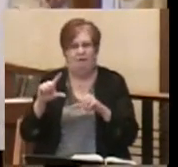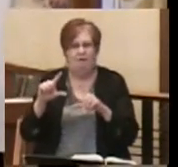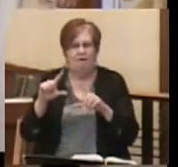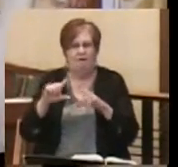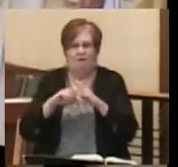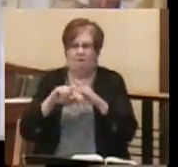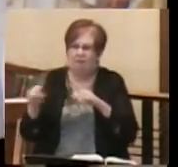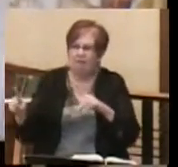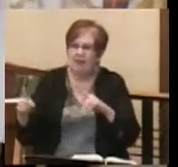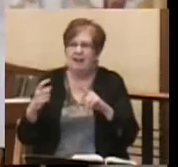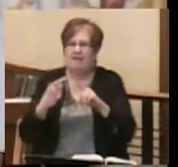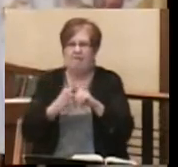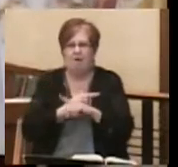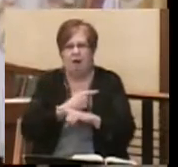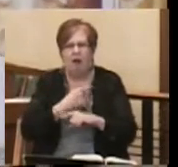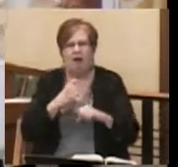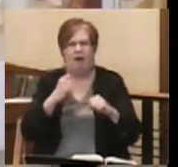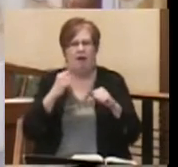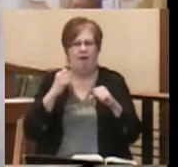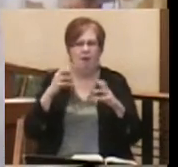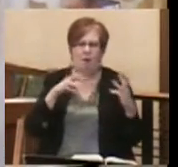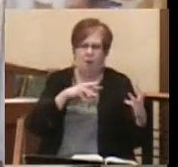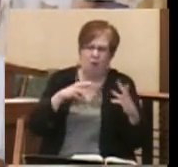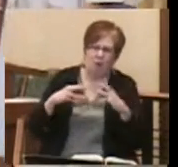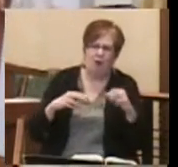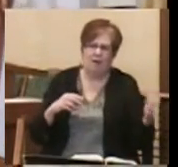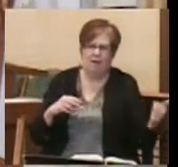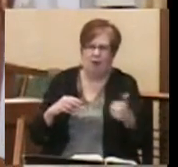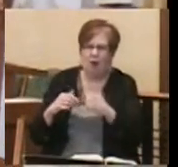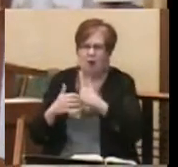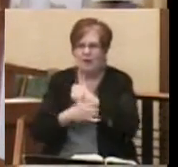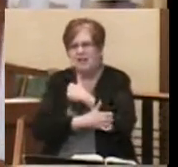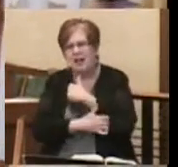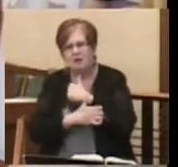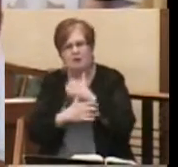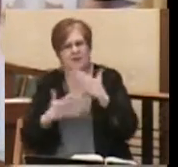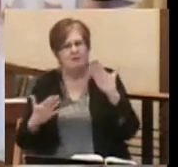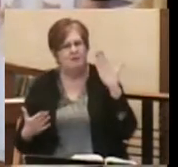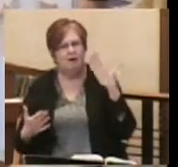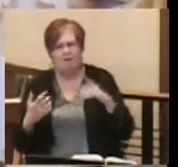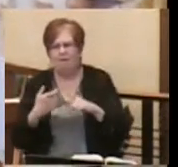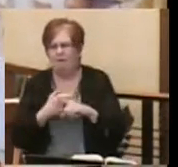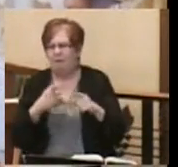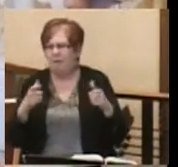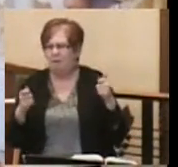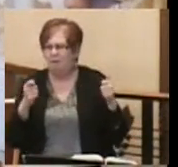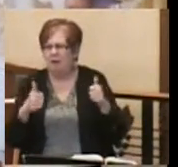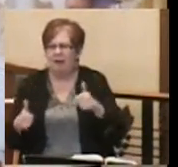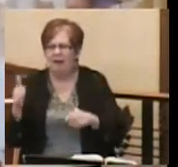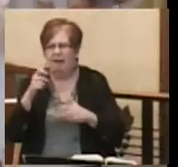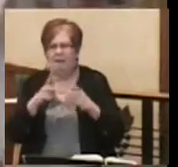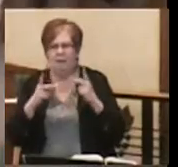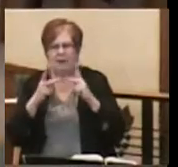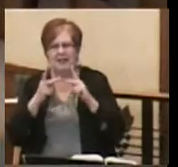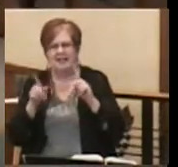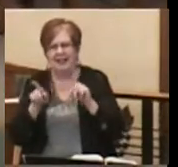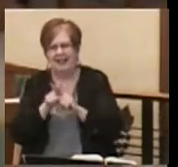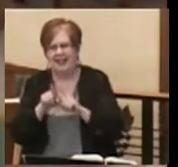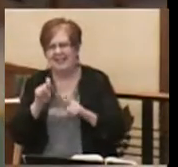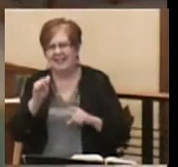terrorism in their own countries, perhaps from the tyranny of a place like Syria?